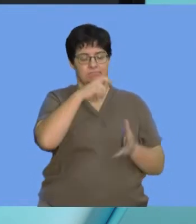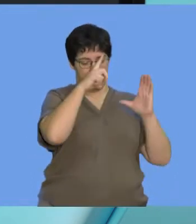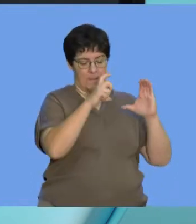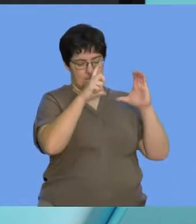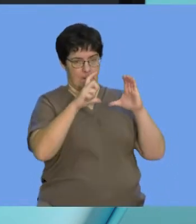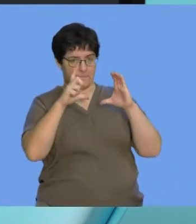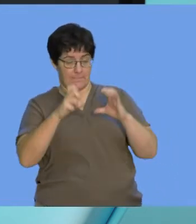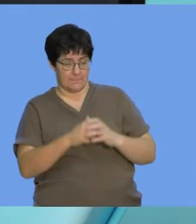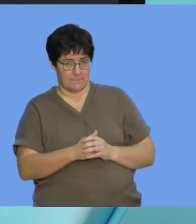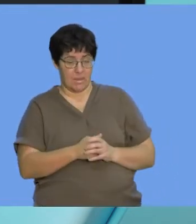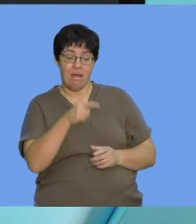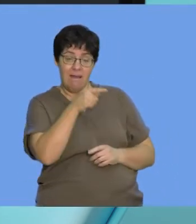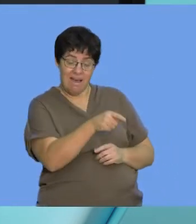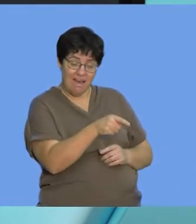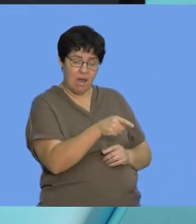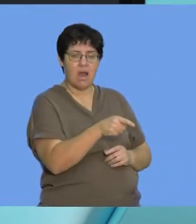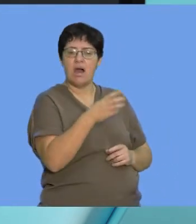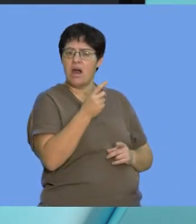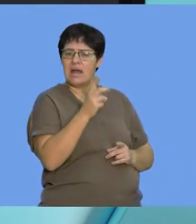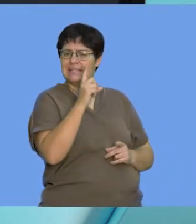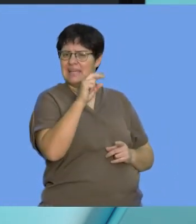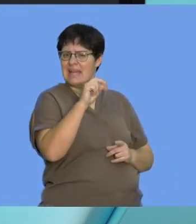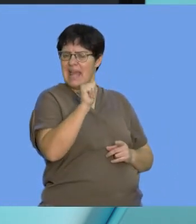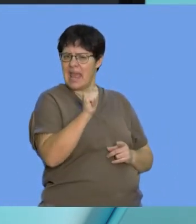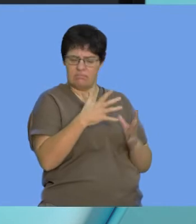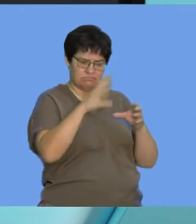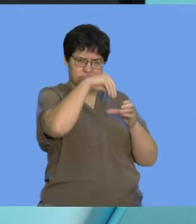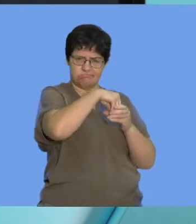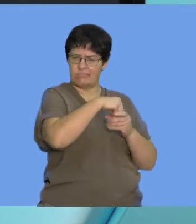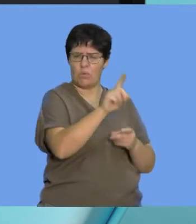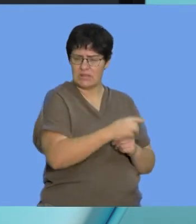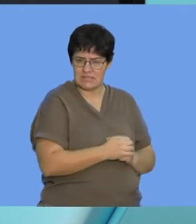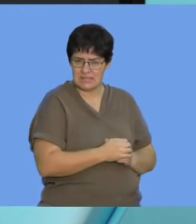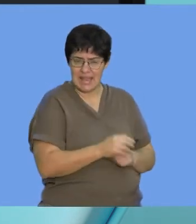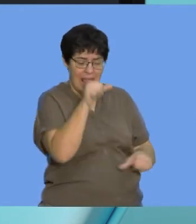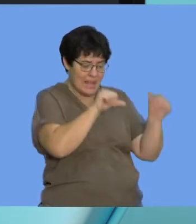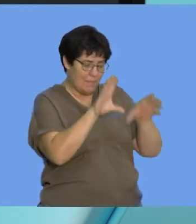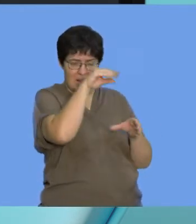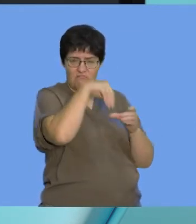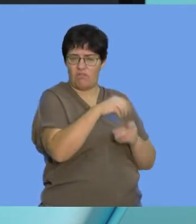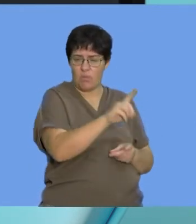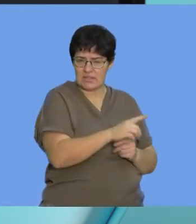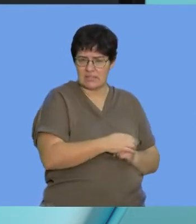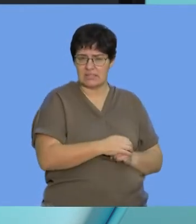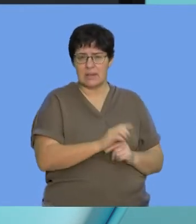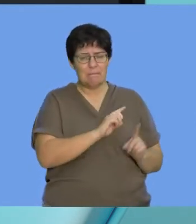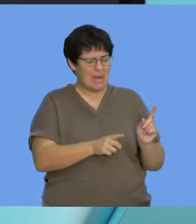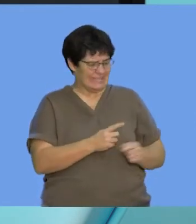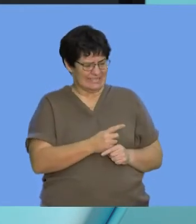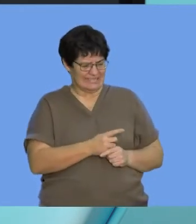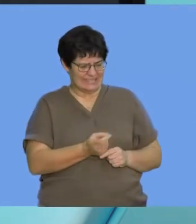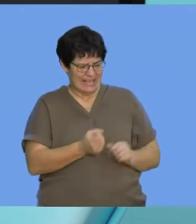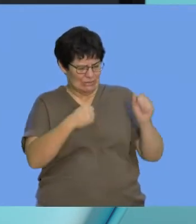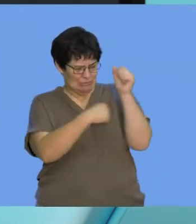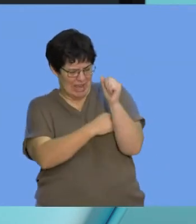collecting. She had the understanding of what DNA composed of, the chemical components, but there was very little